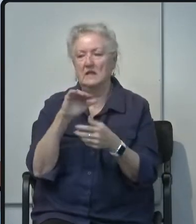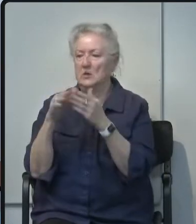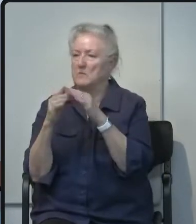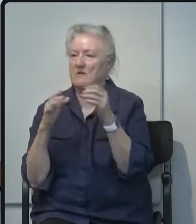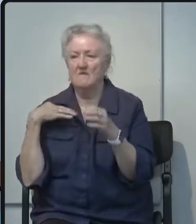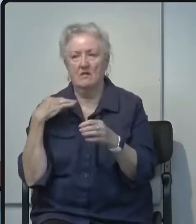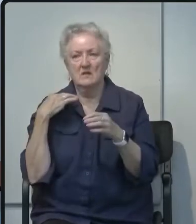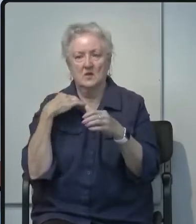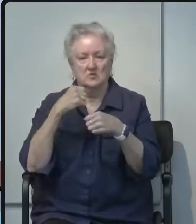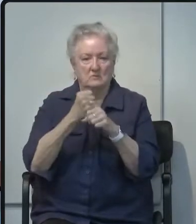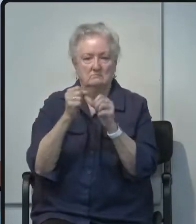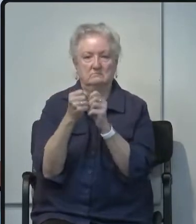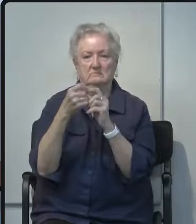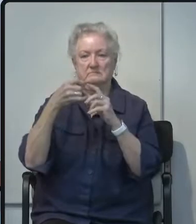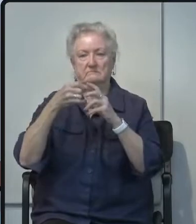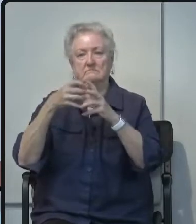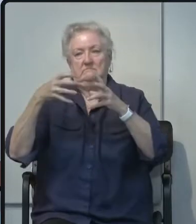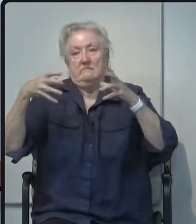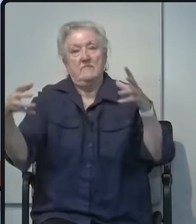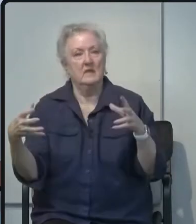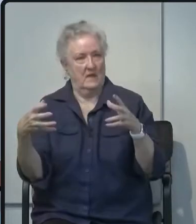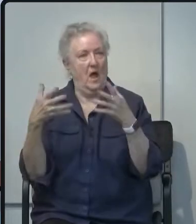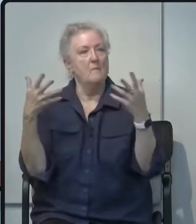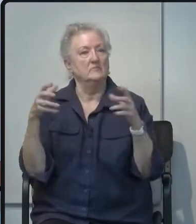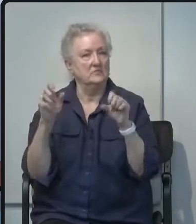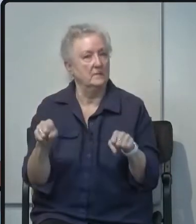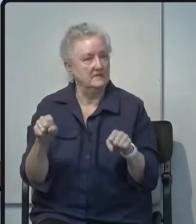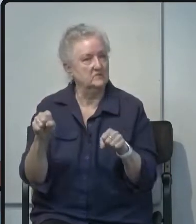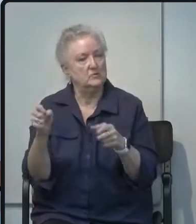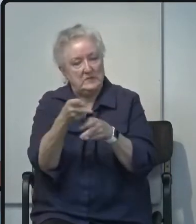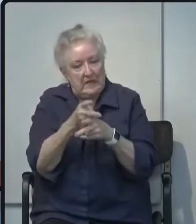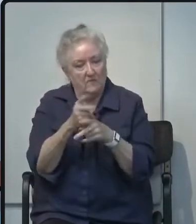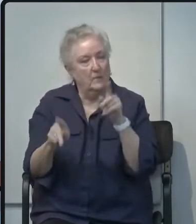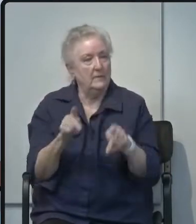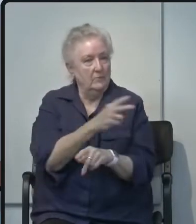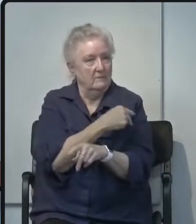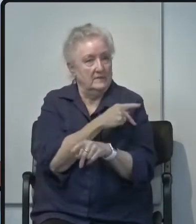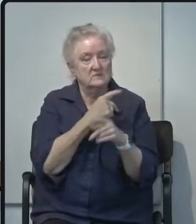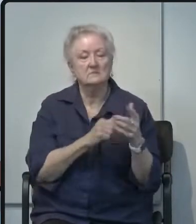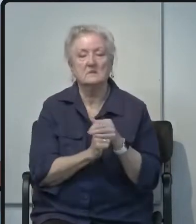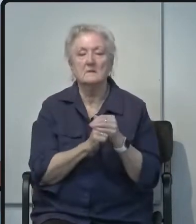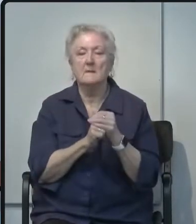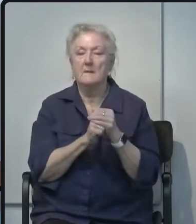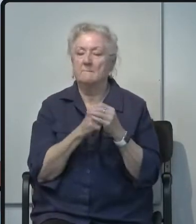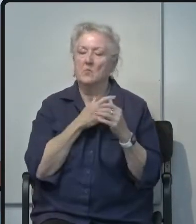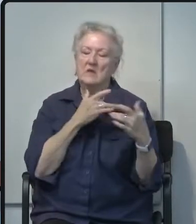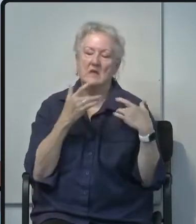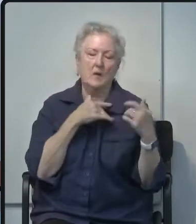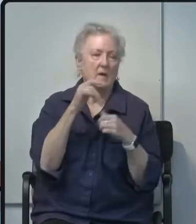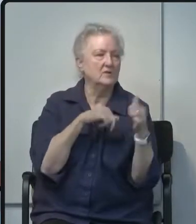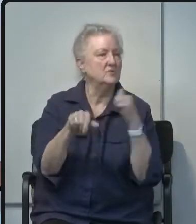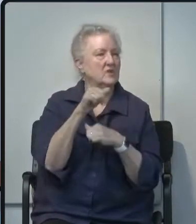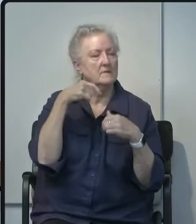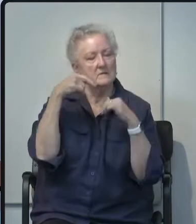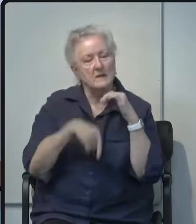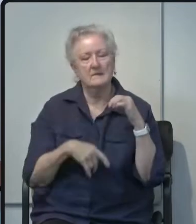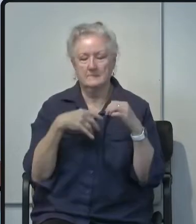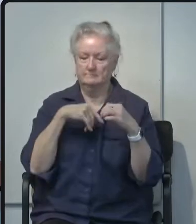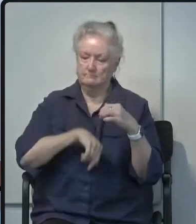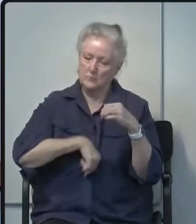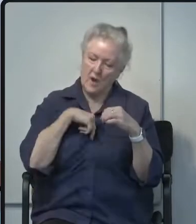capacity to treat patients we all care about each other deeply and take pride in helping others